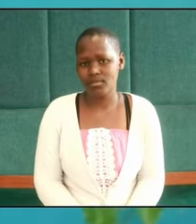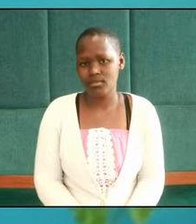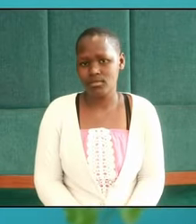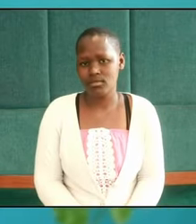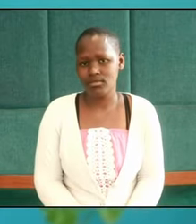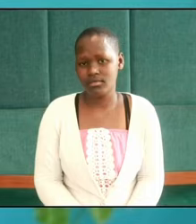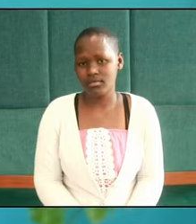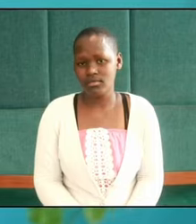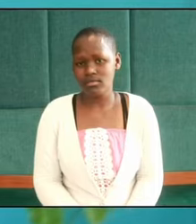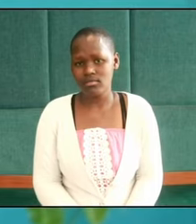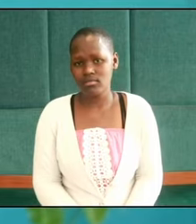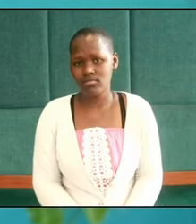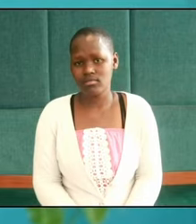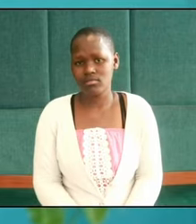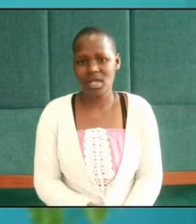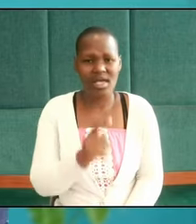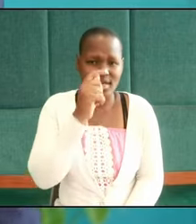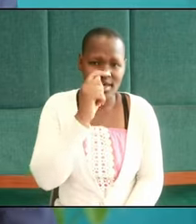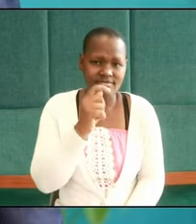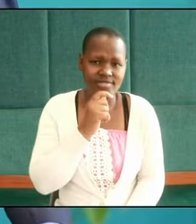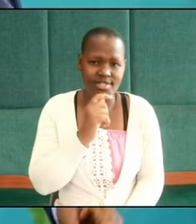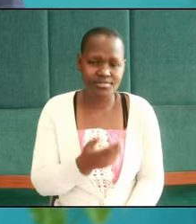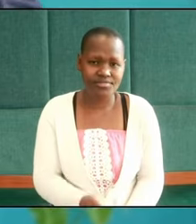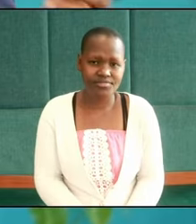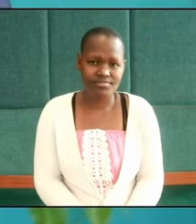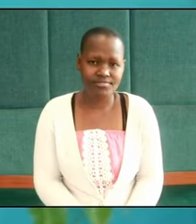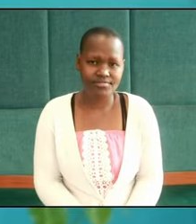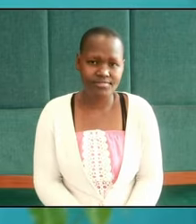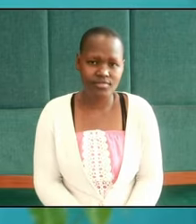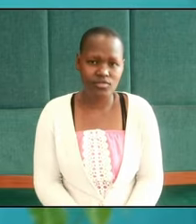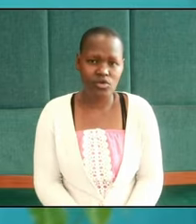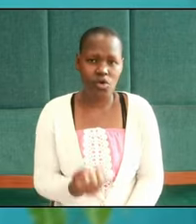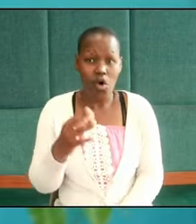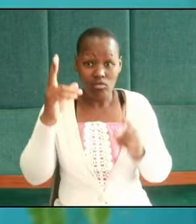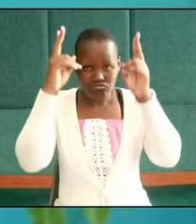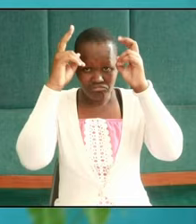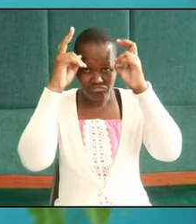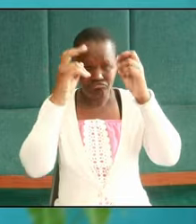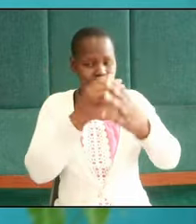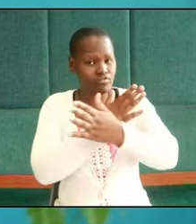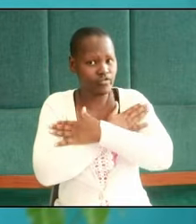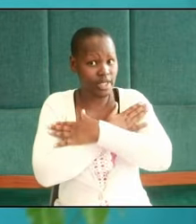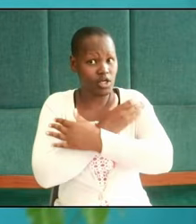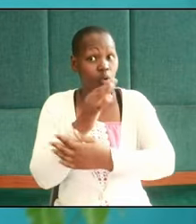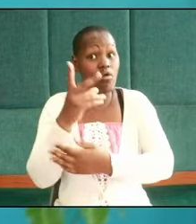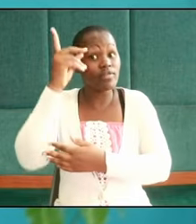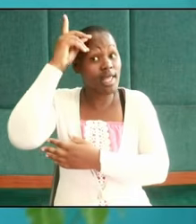the jealousy and the envy of these evil colleagues of Daniel